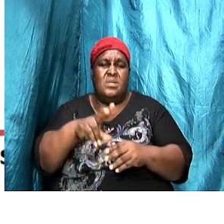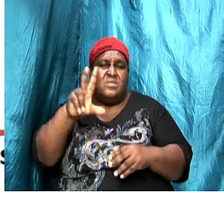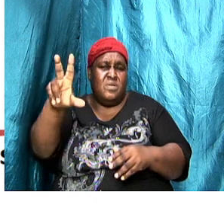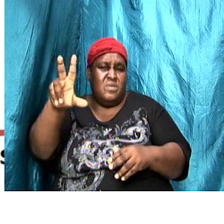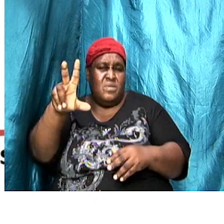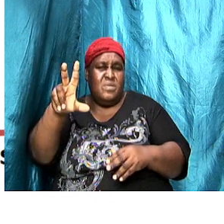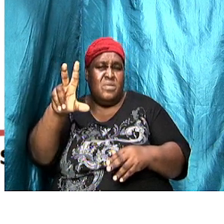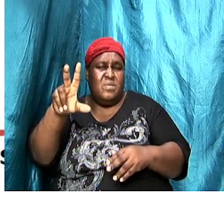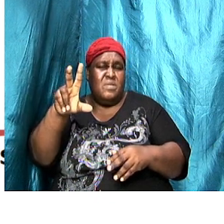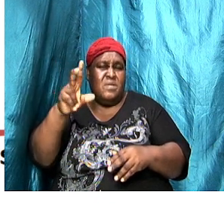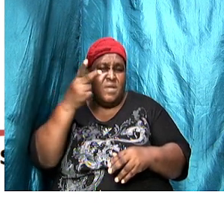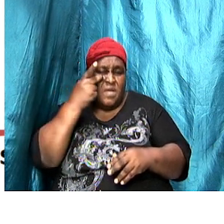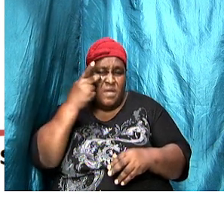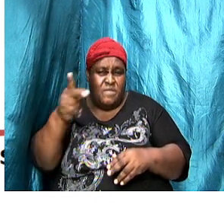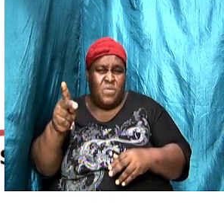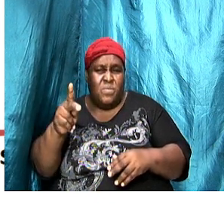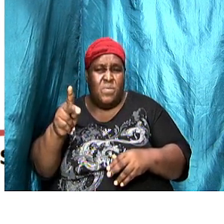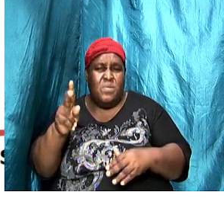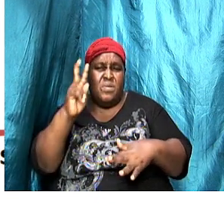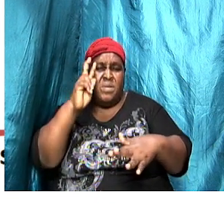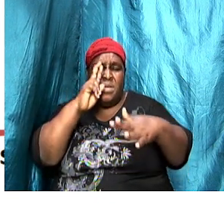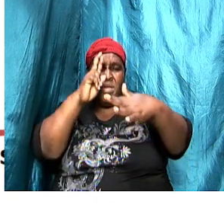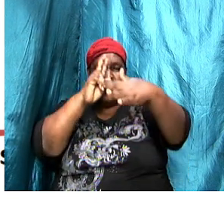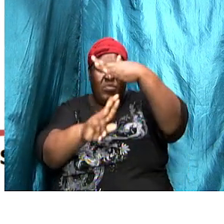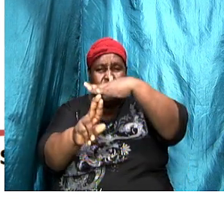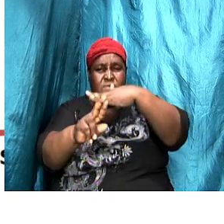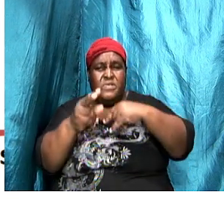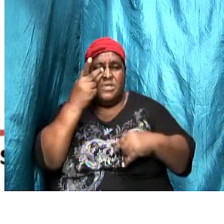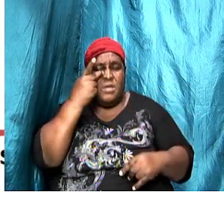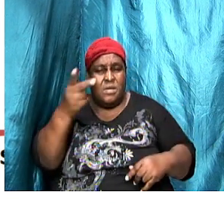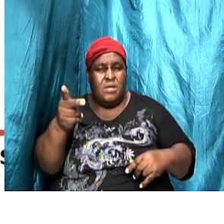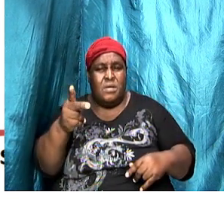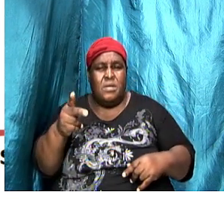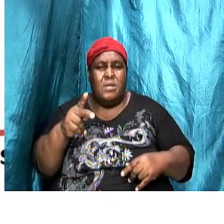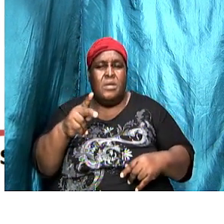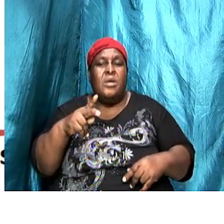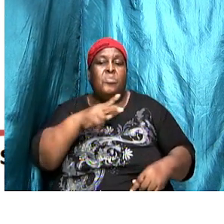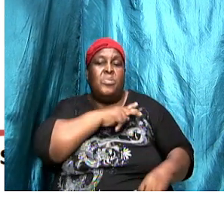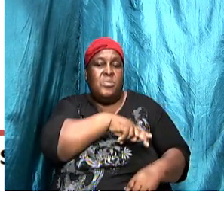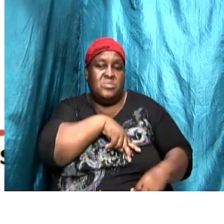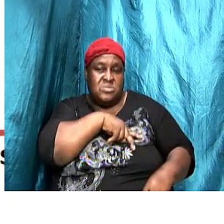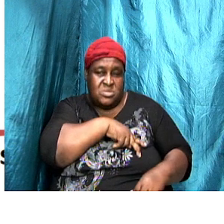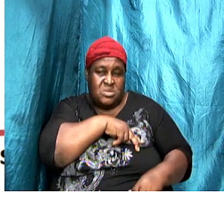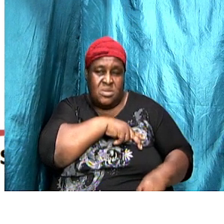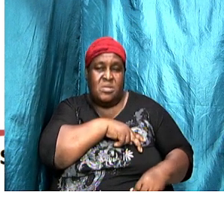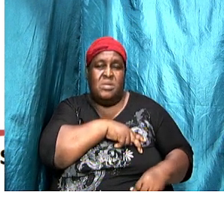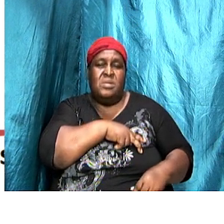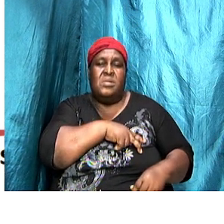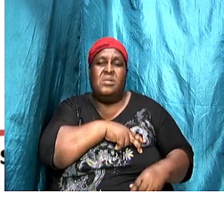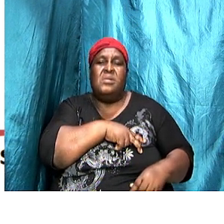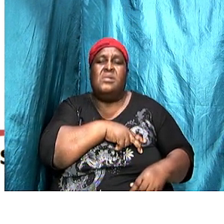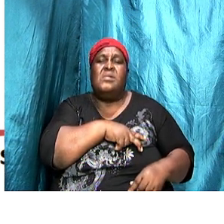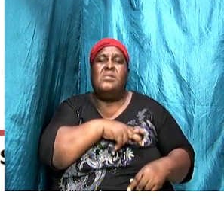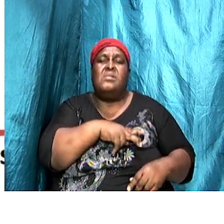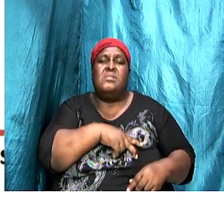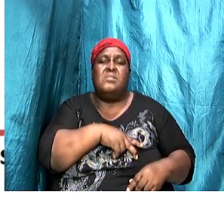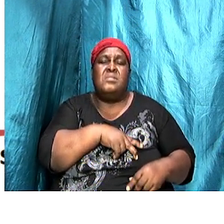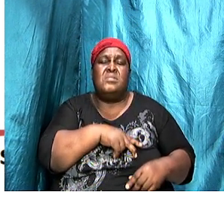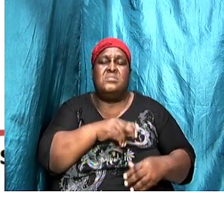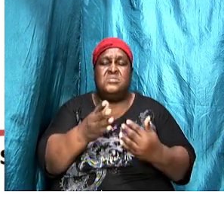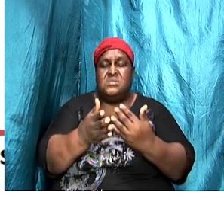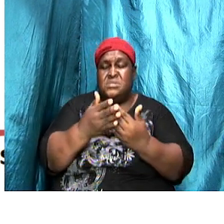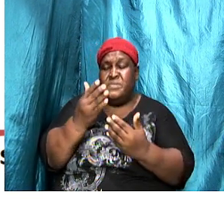called the prophetic view. But we are going to go into it because personally, I believe it is significant or